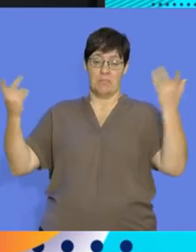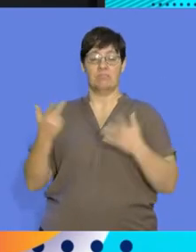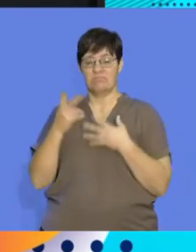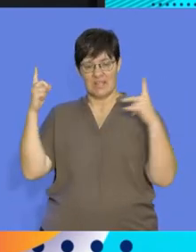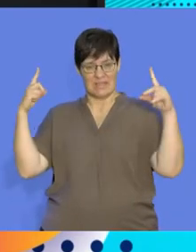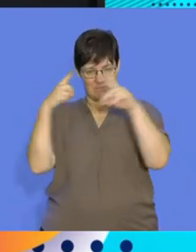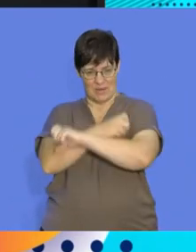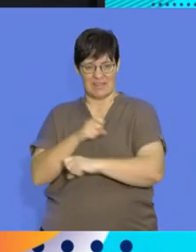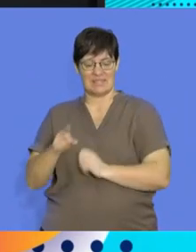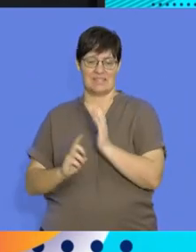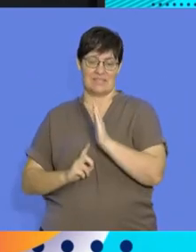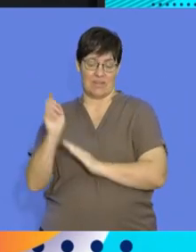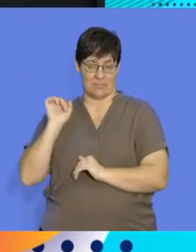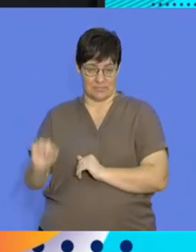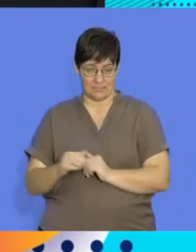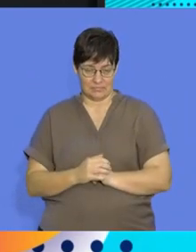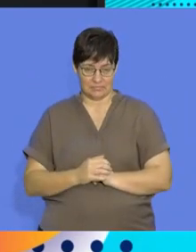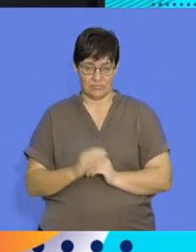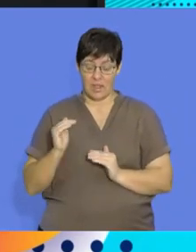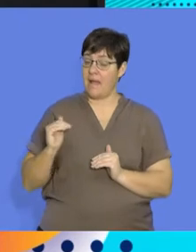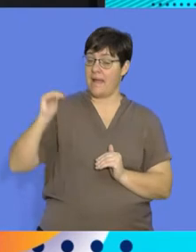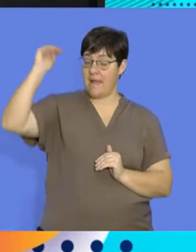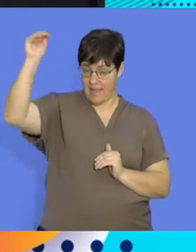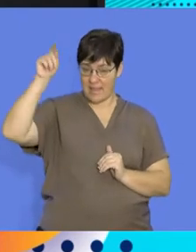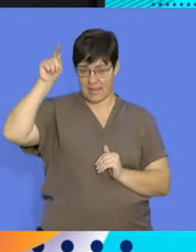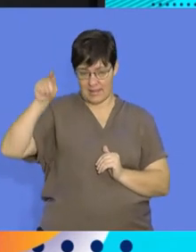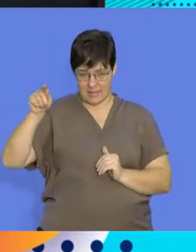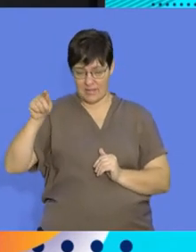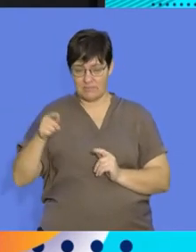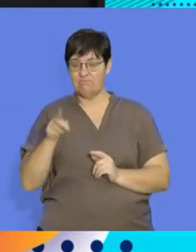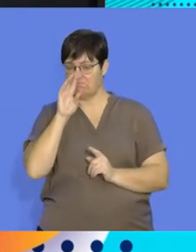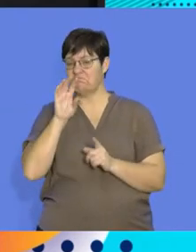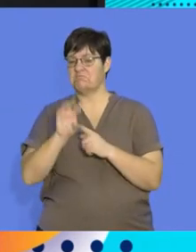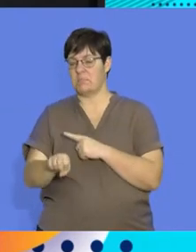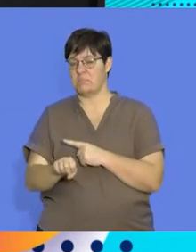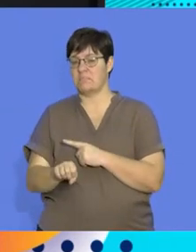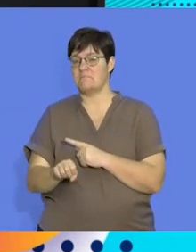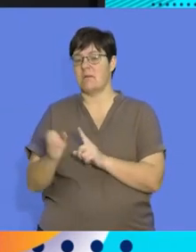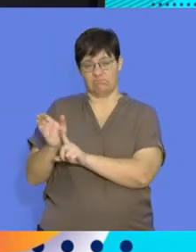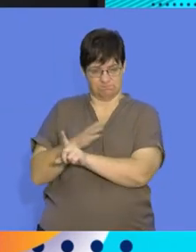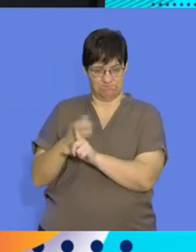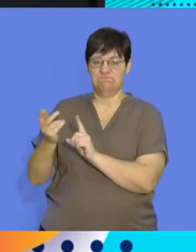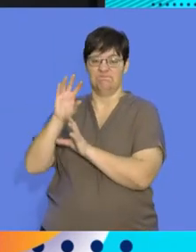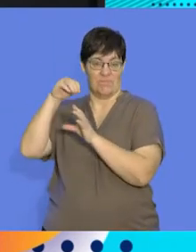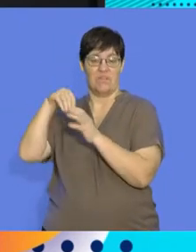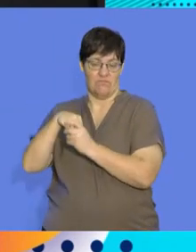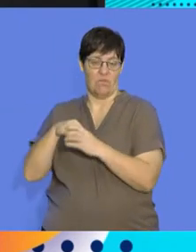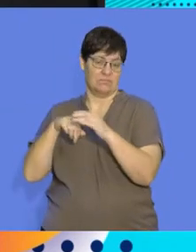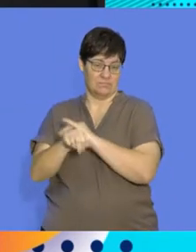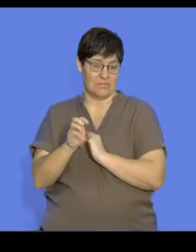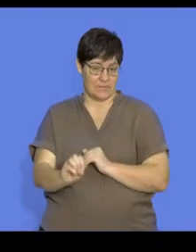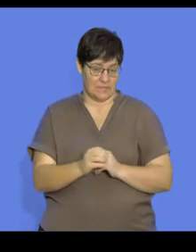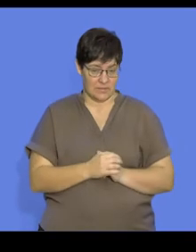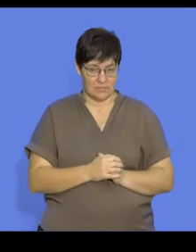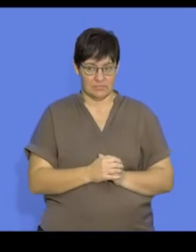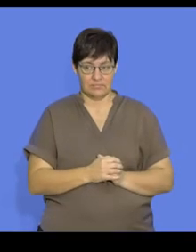complexity of species developing. So in your higher order vertebrates, find that courtship is a significant part of reproduction.